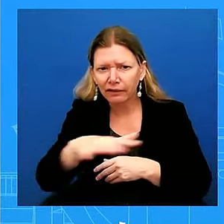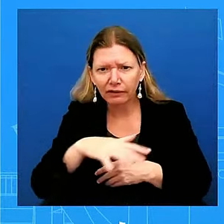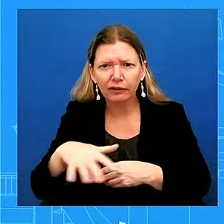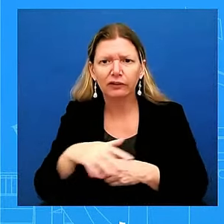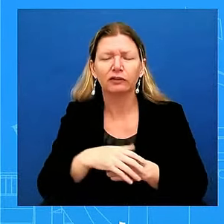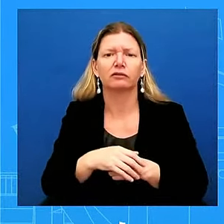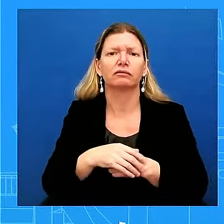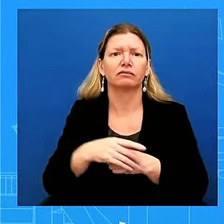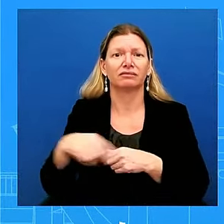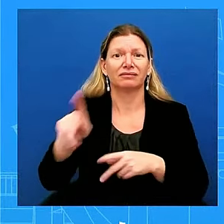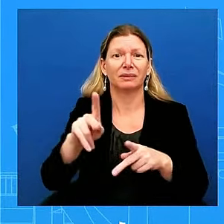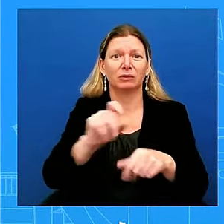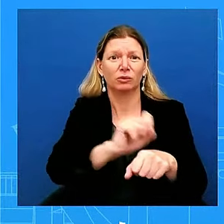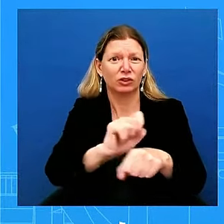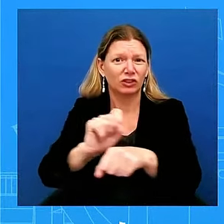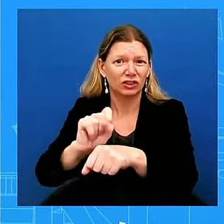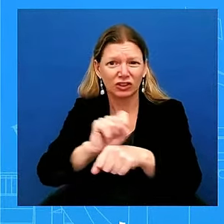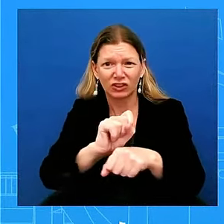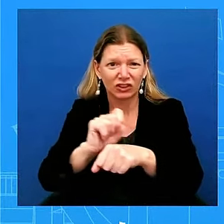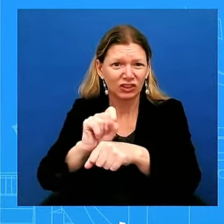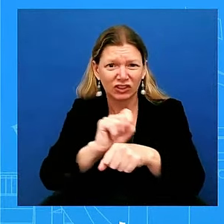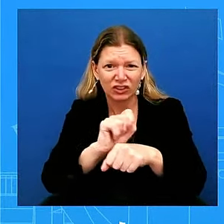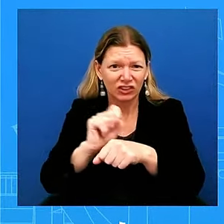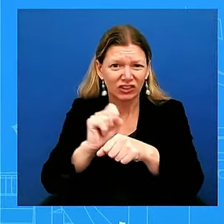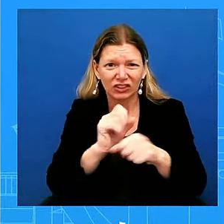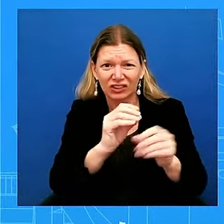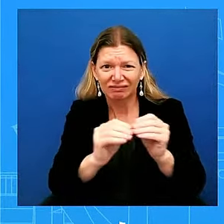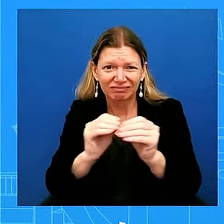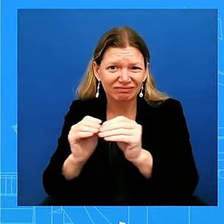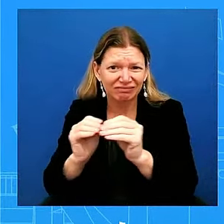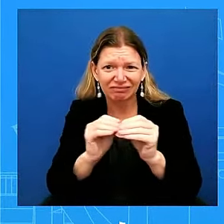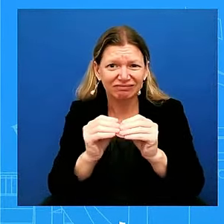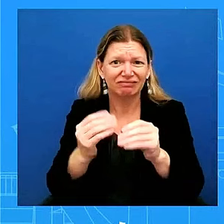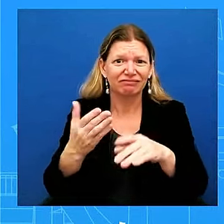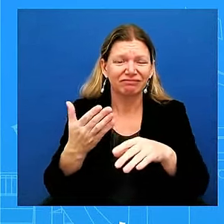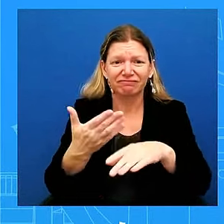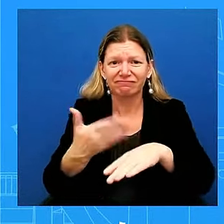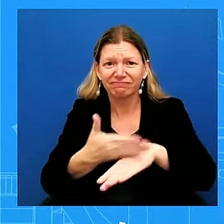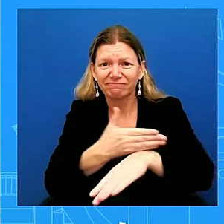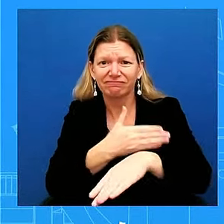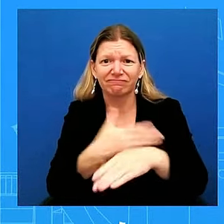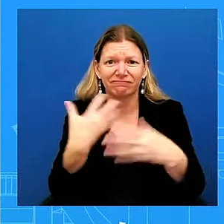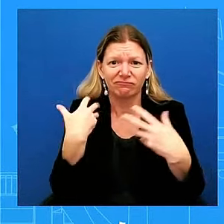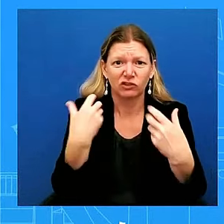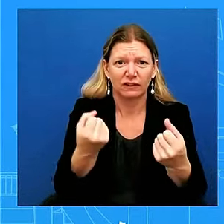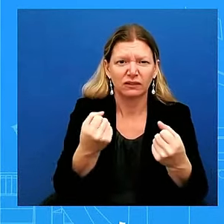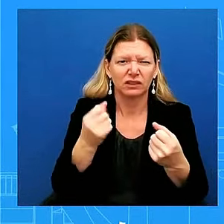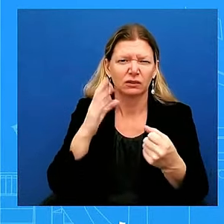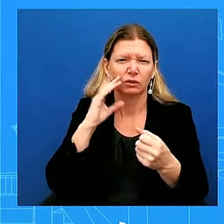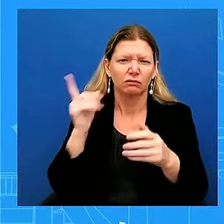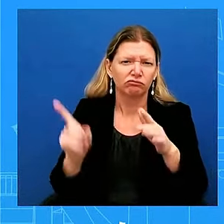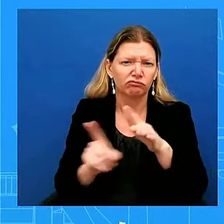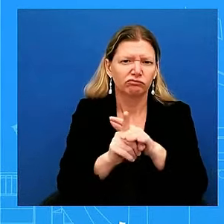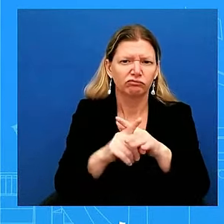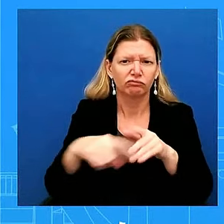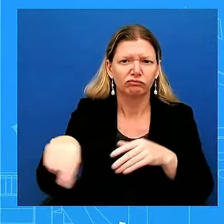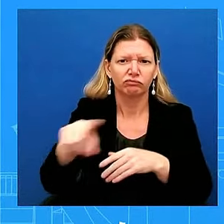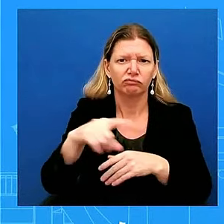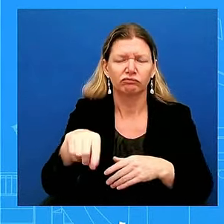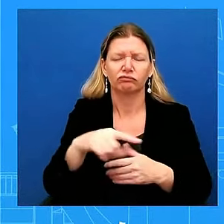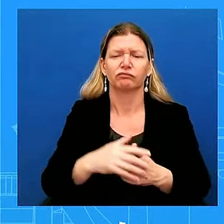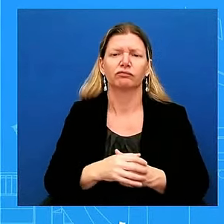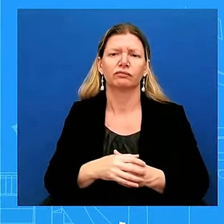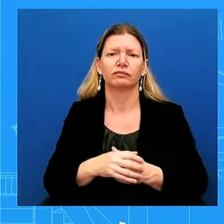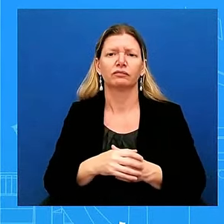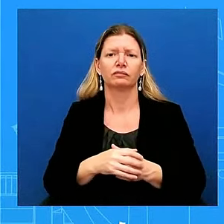And he's going to also survey the impacted area. So that's what you'll see from the President. We'll certainly have more to share. He does truly want to go to Florida